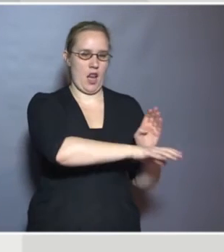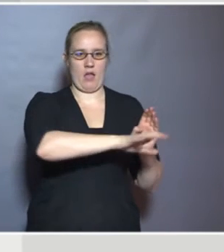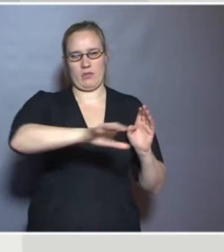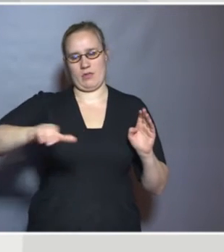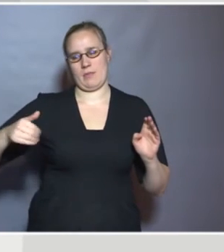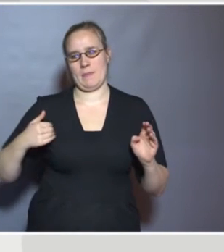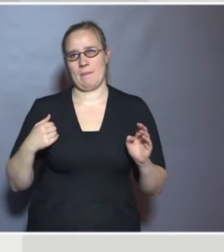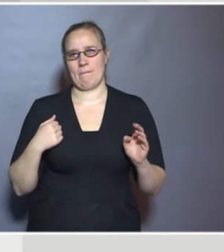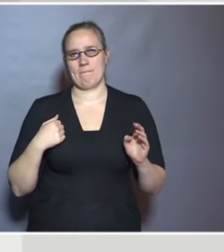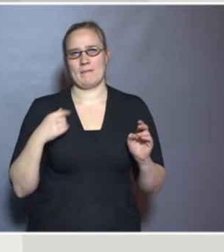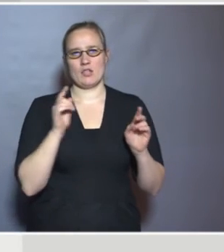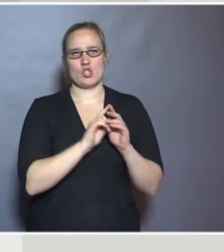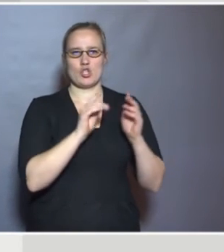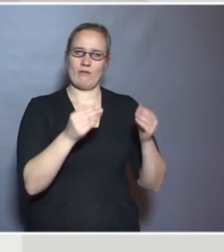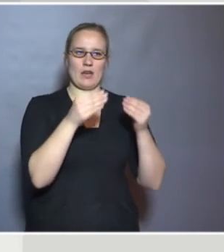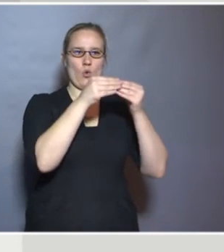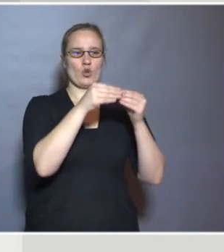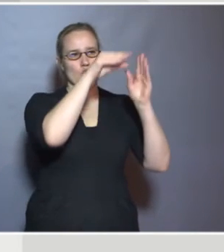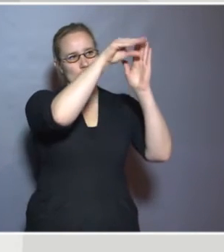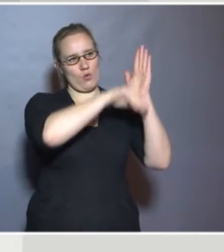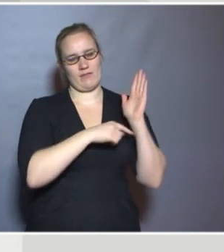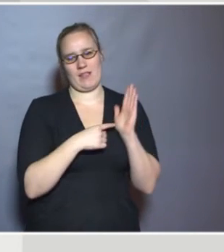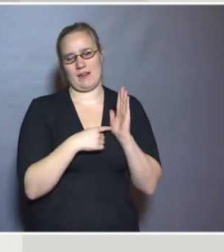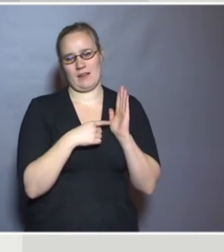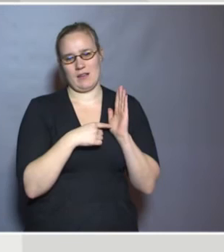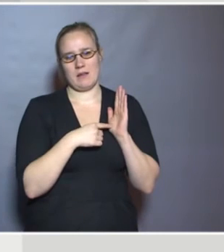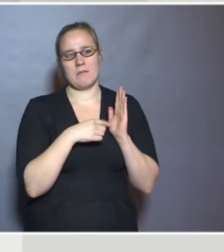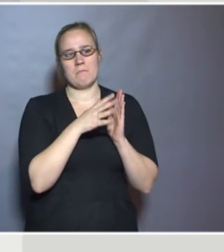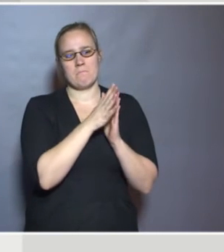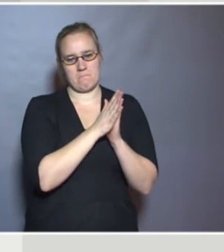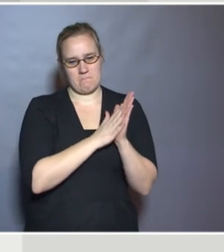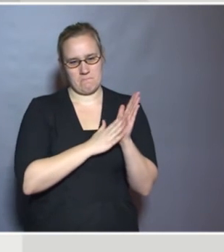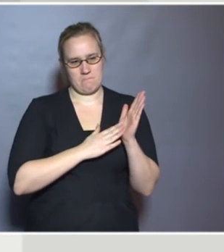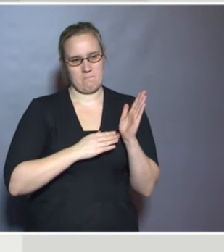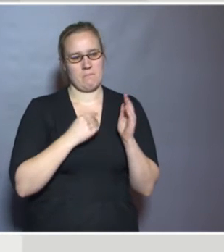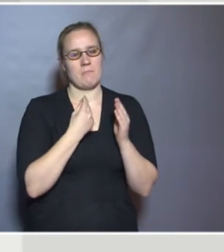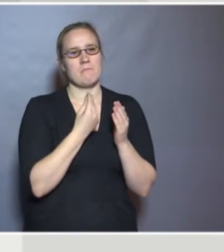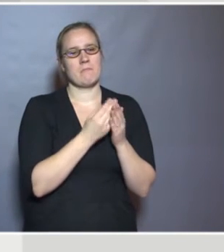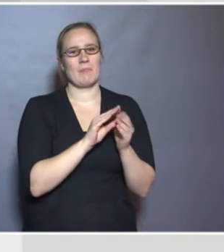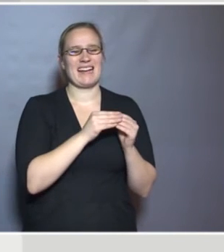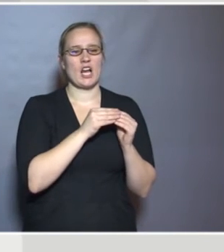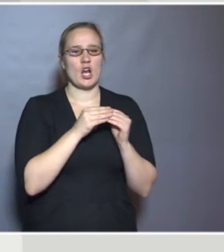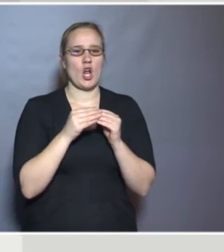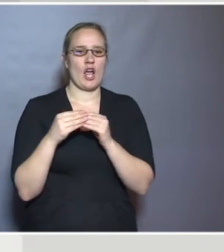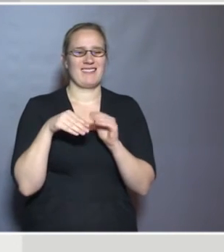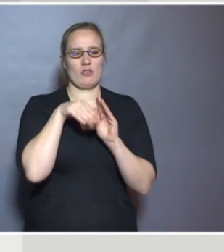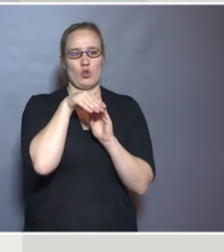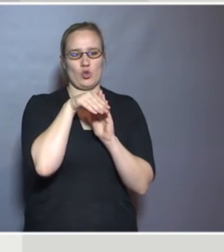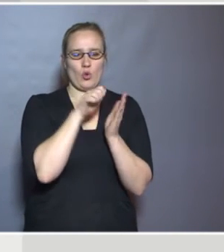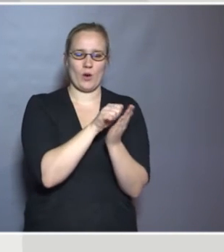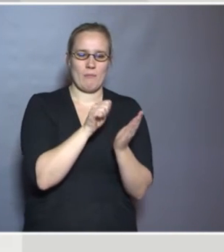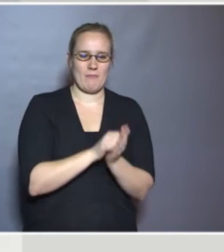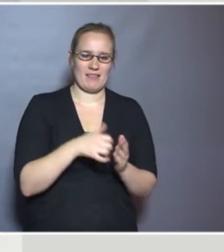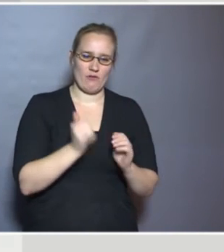This set of Council conclusions is likely to become quite a guiding document for policy makers